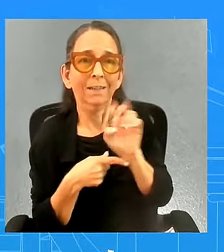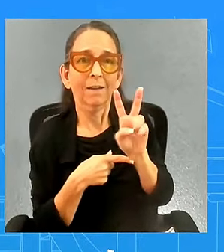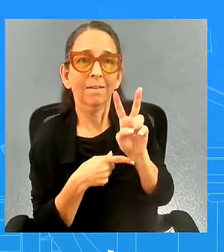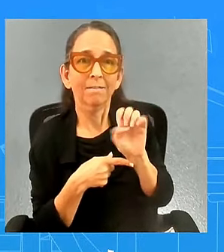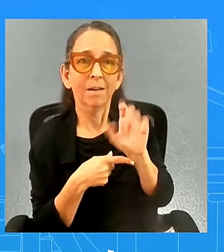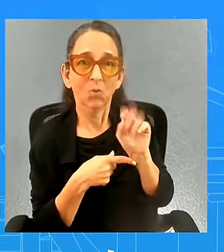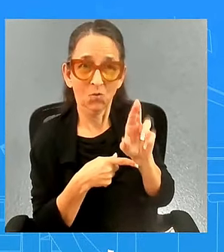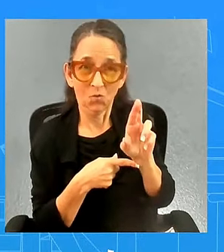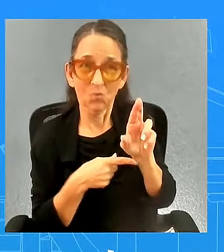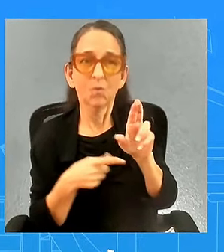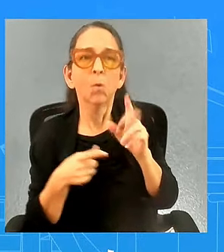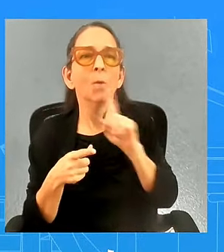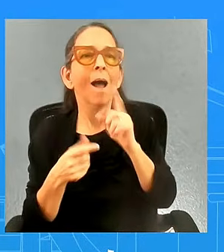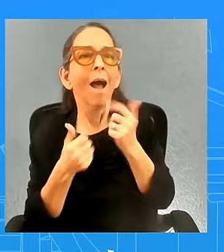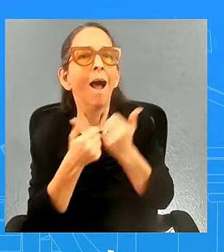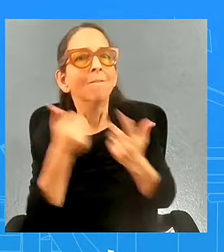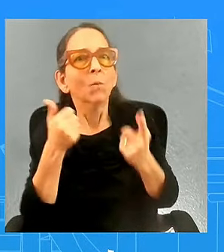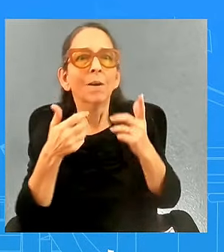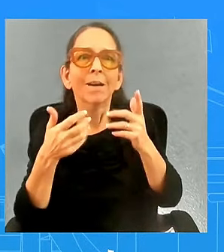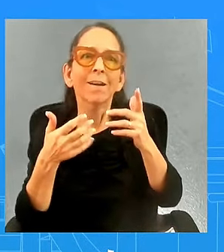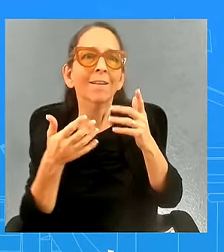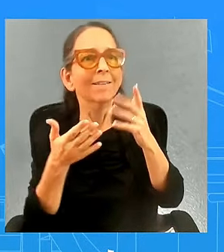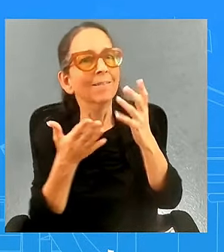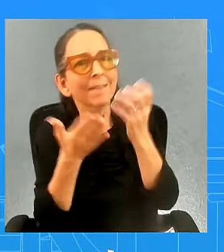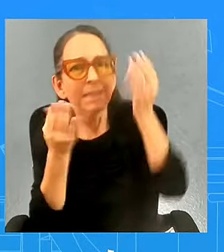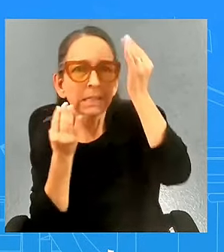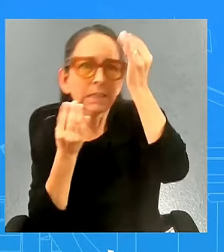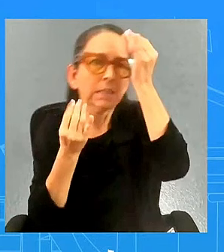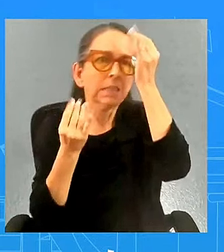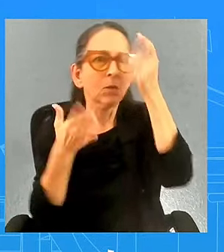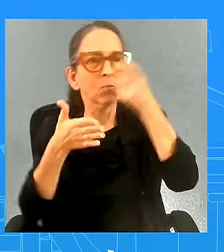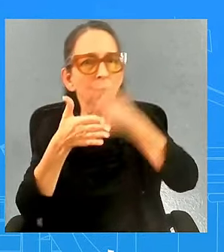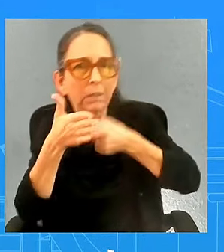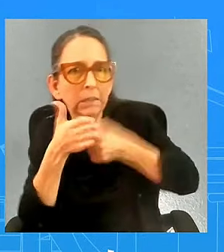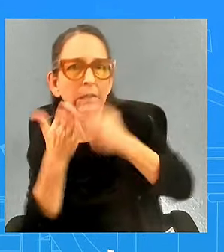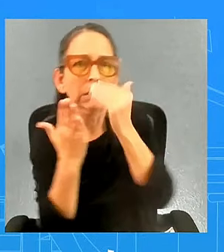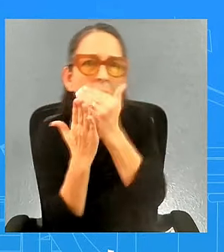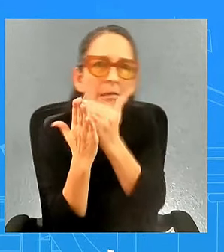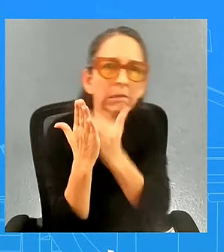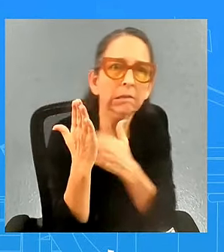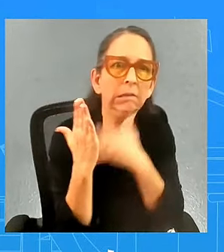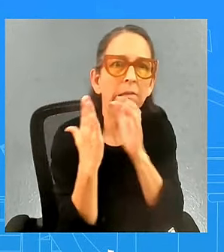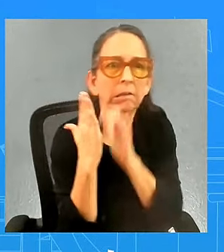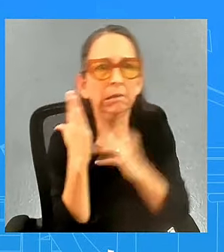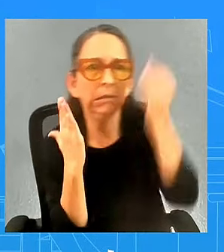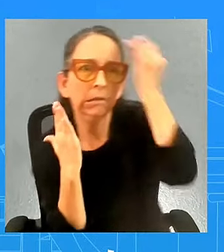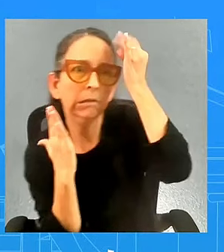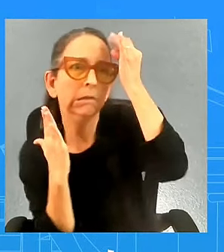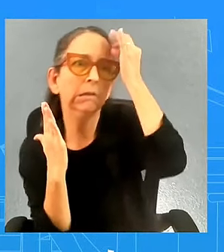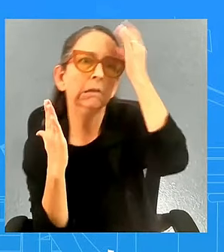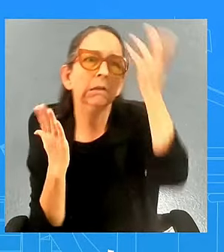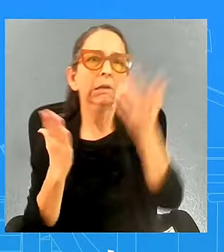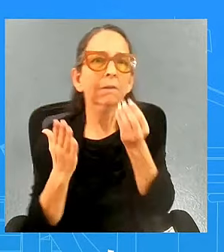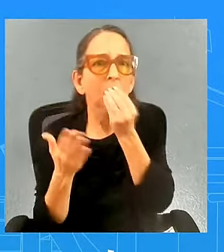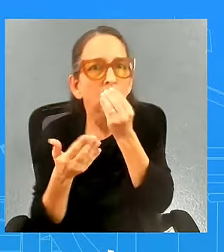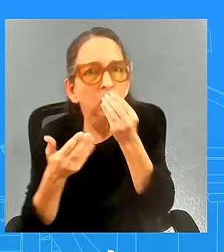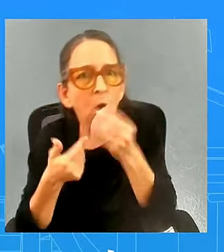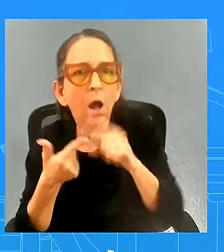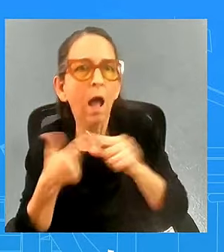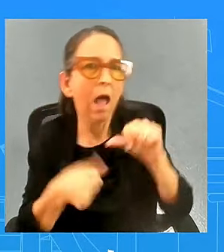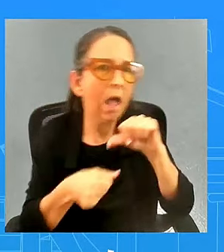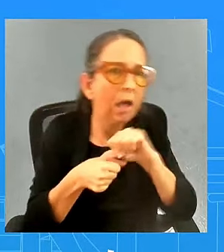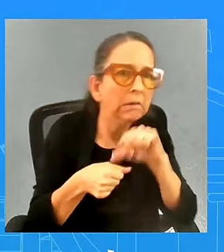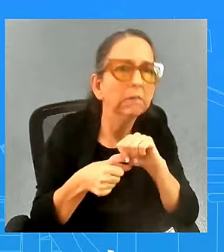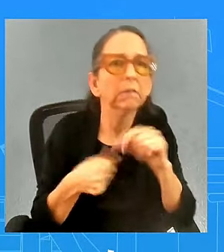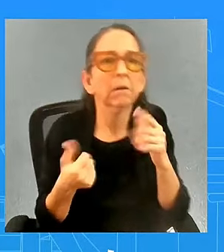a list of prices in their head what's on that what's on that list gasoline groceries sure but if like my wife you're somebody